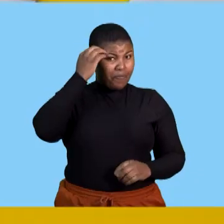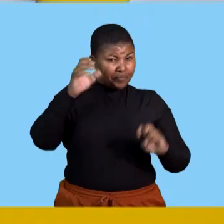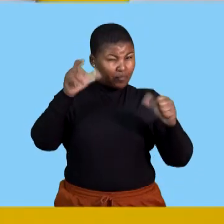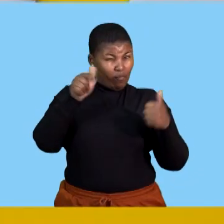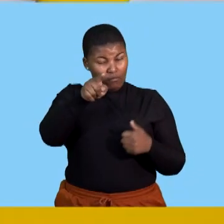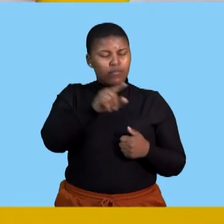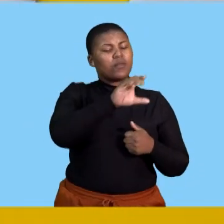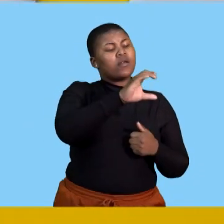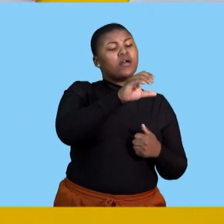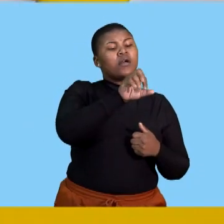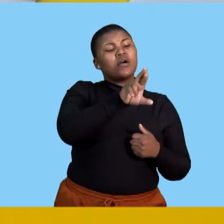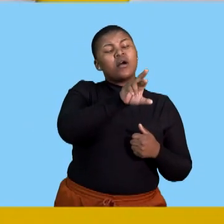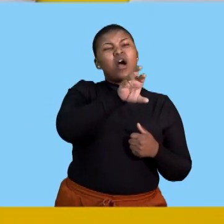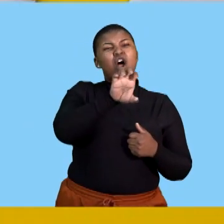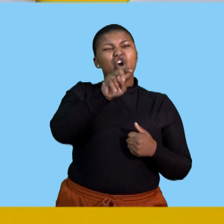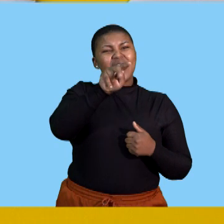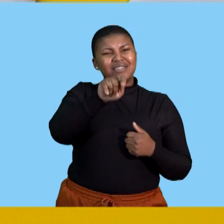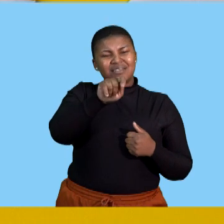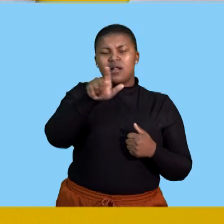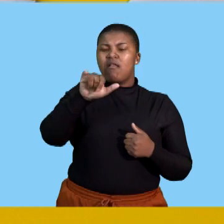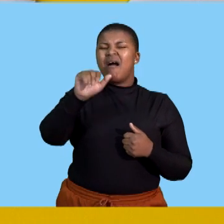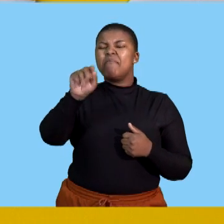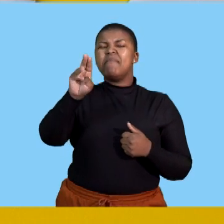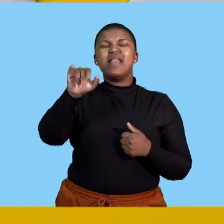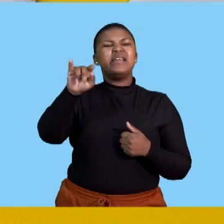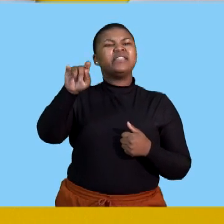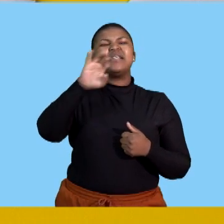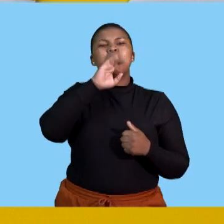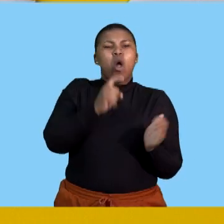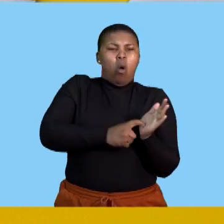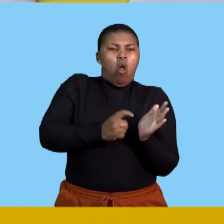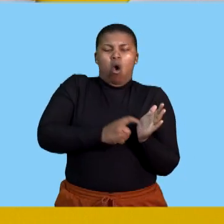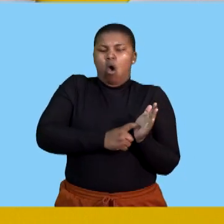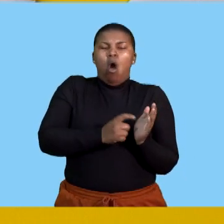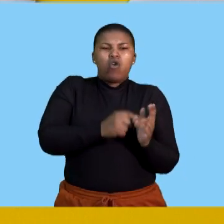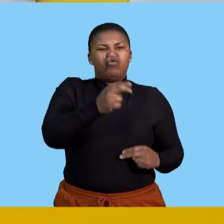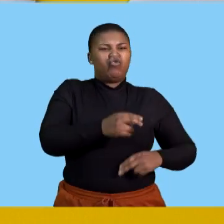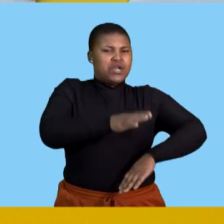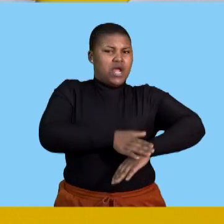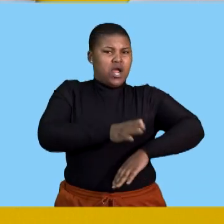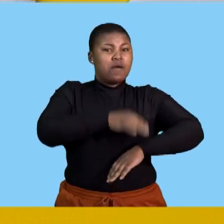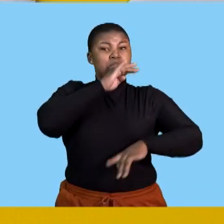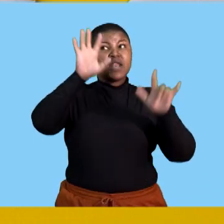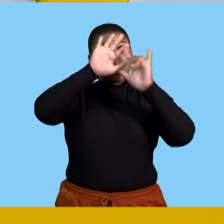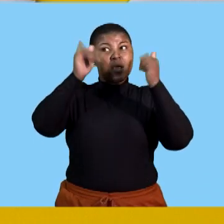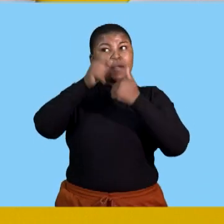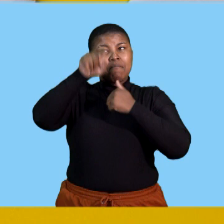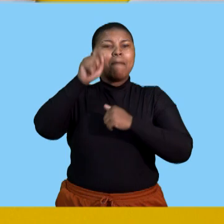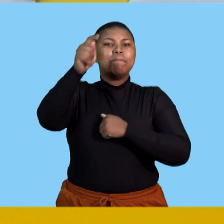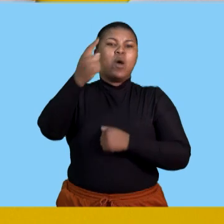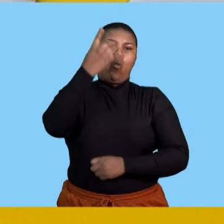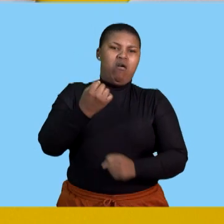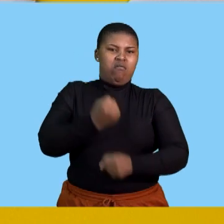that current liabilities are short-term debts or obligations that a company is expected to settle